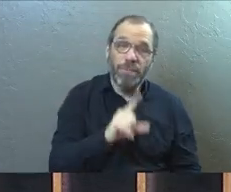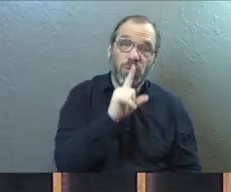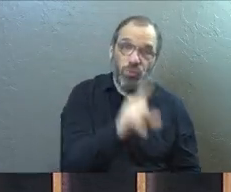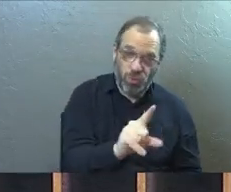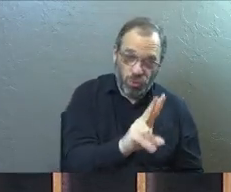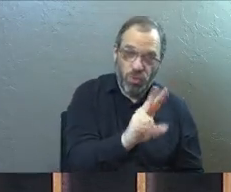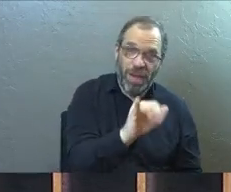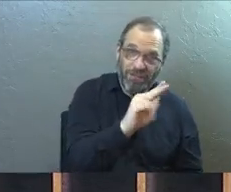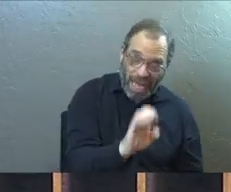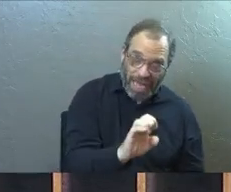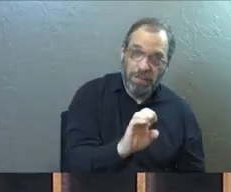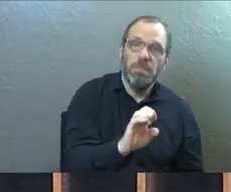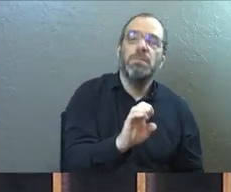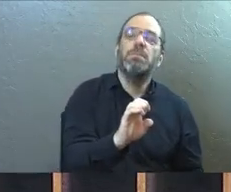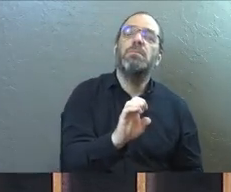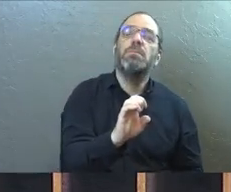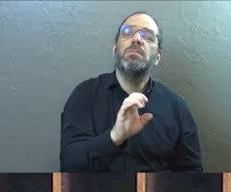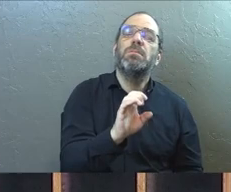grapevine.